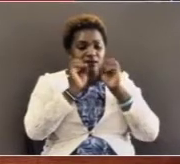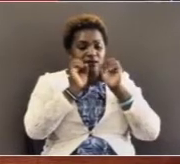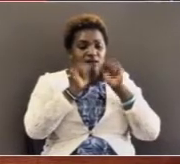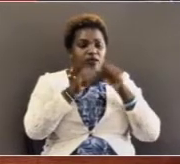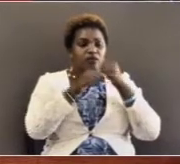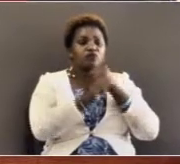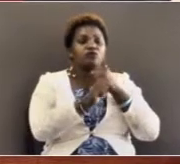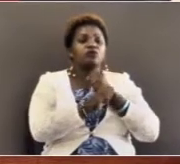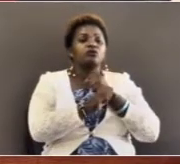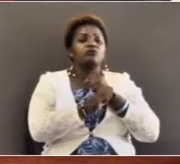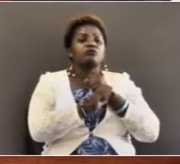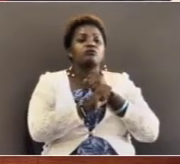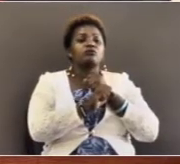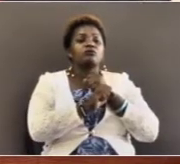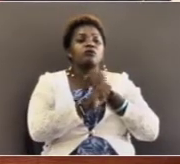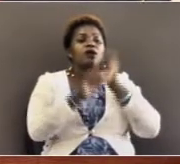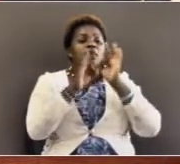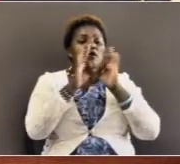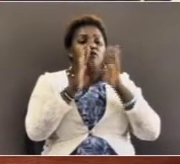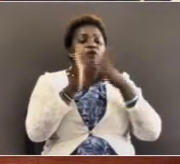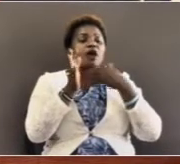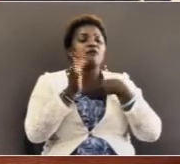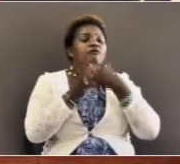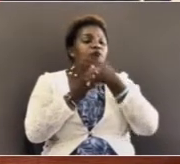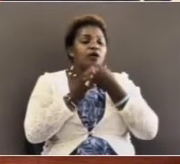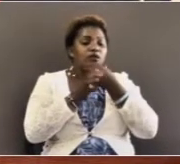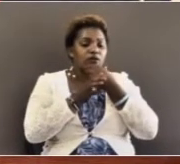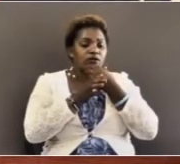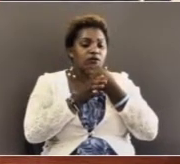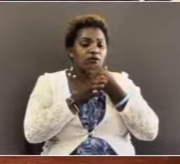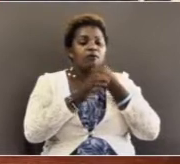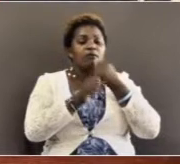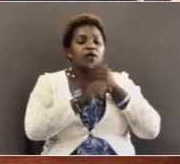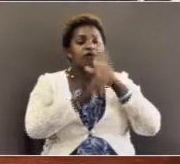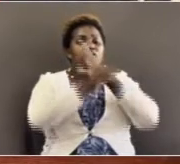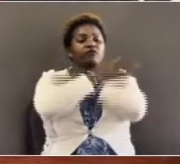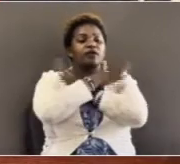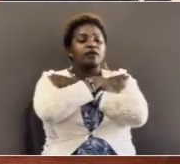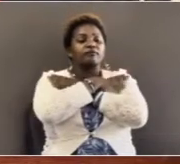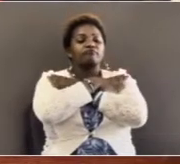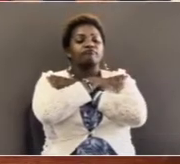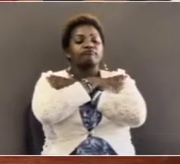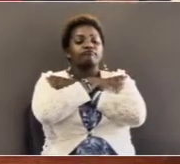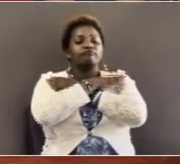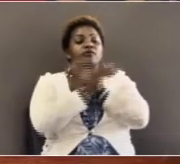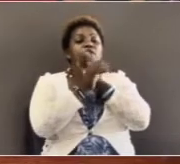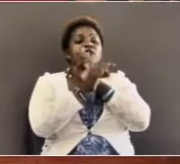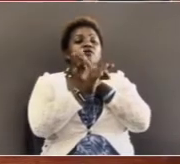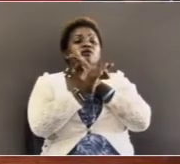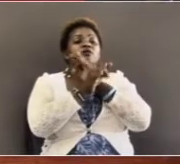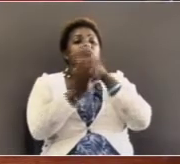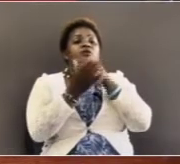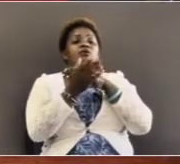fear if you have daddy God as your friend if you have